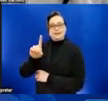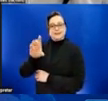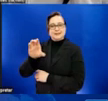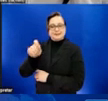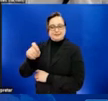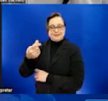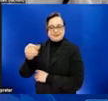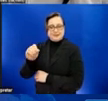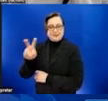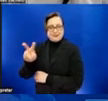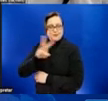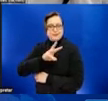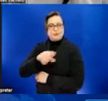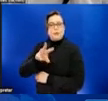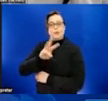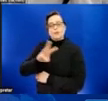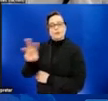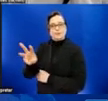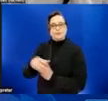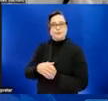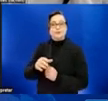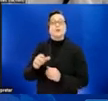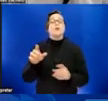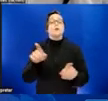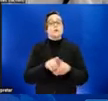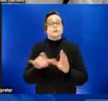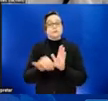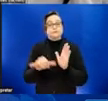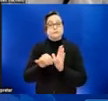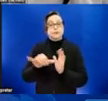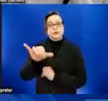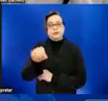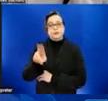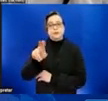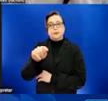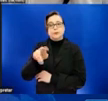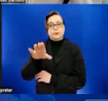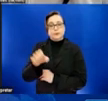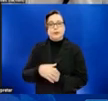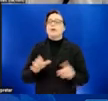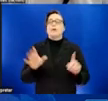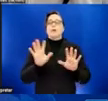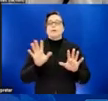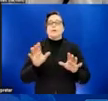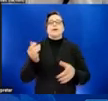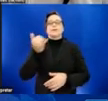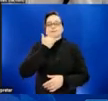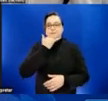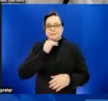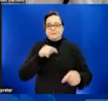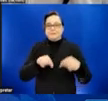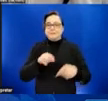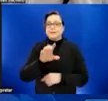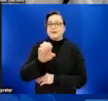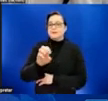YouTube within the next two weeks. And excuse me, that's correction. That's emergency dot CDC dot gov, where you'll be able to